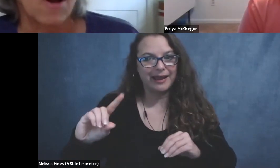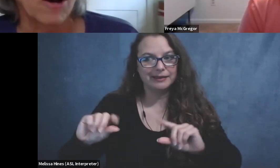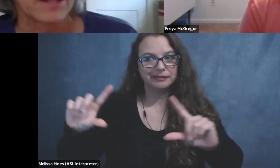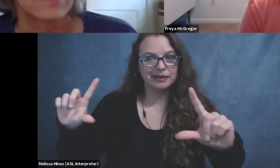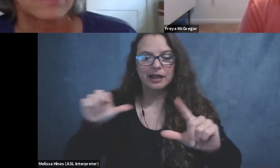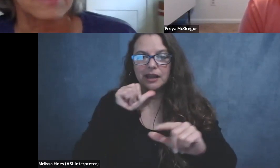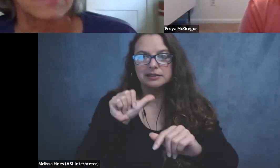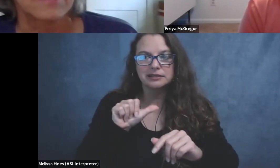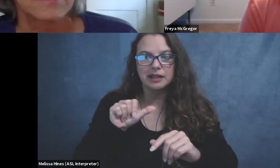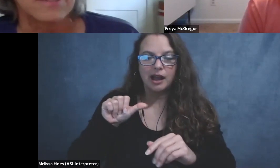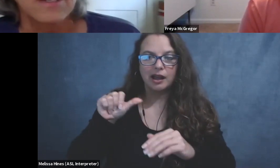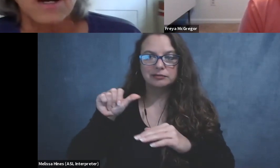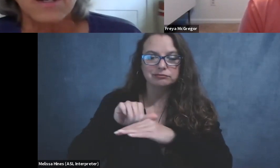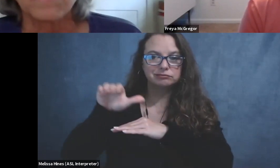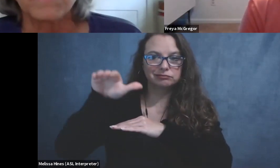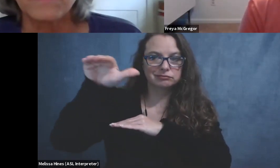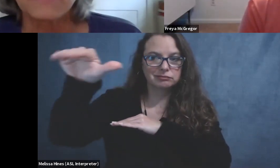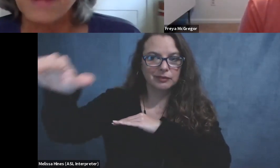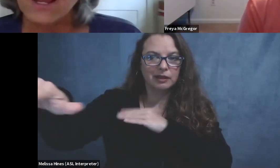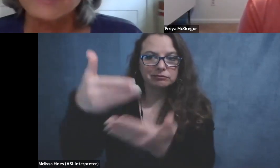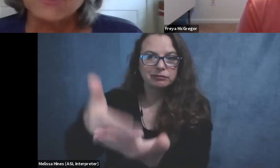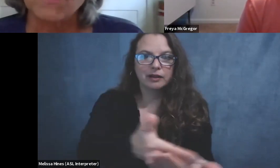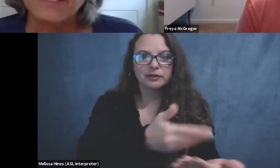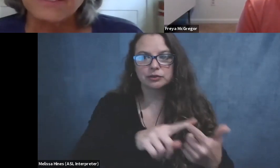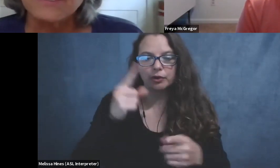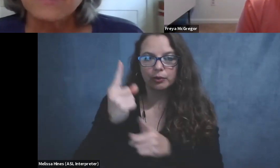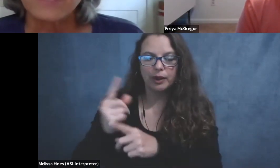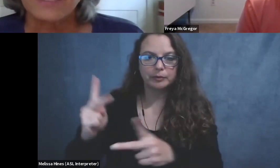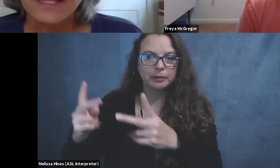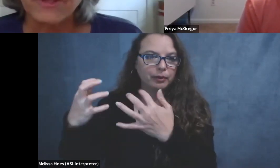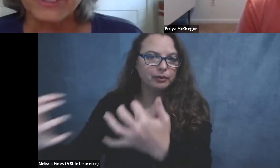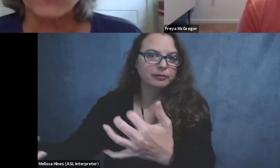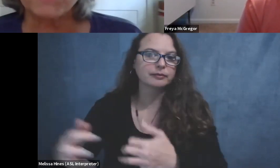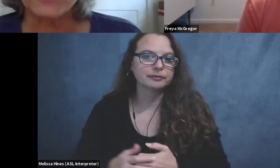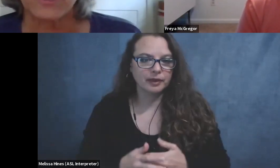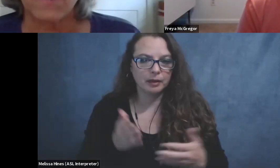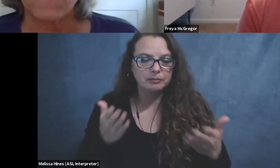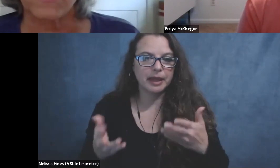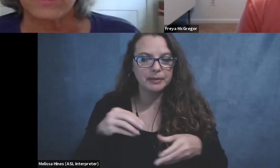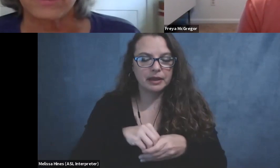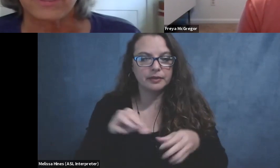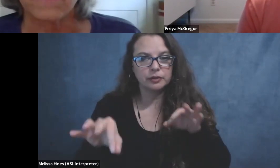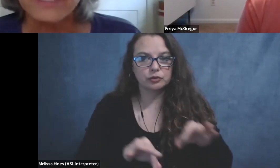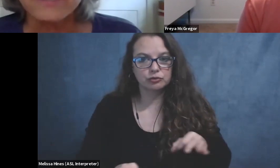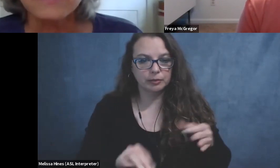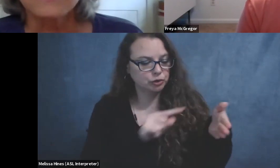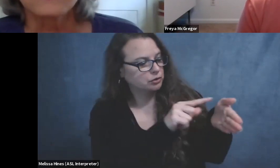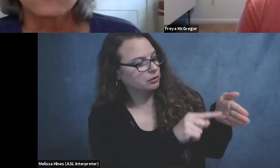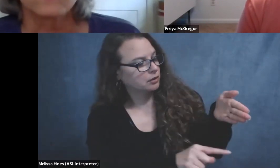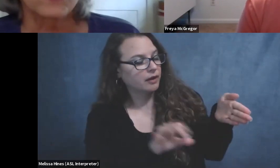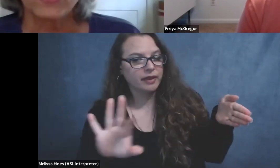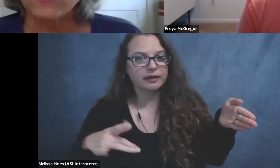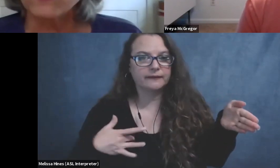the right audience. Um, it may also be that in the description of the event,